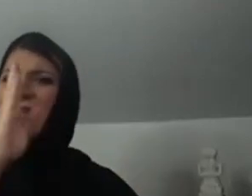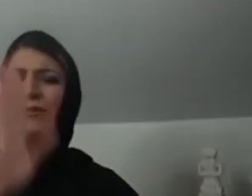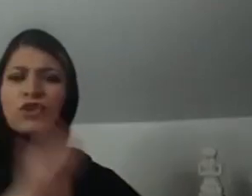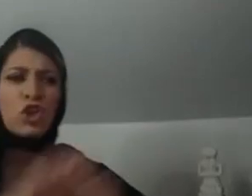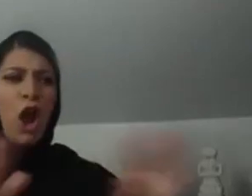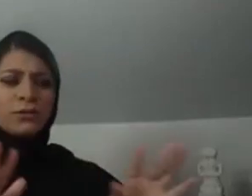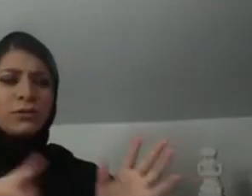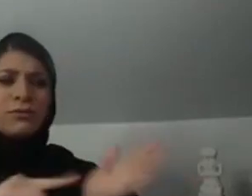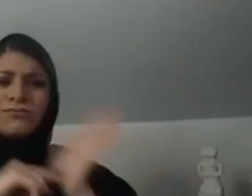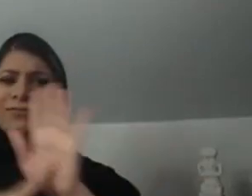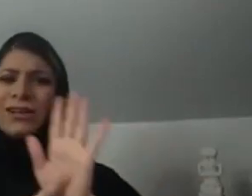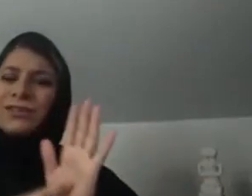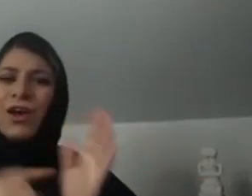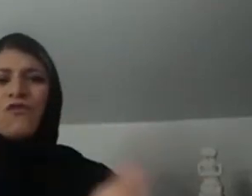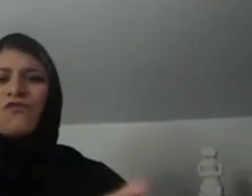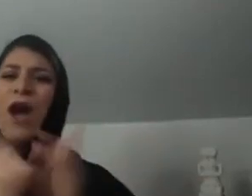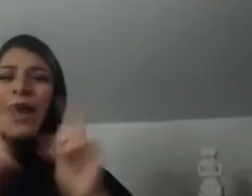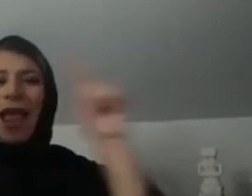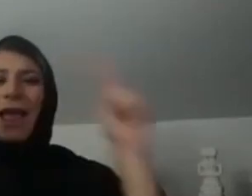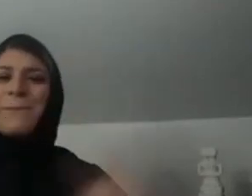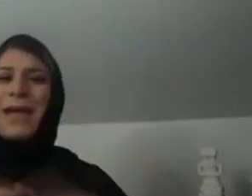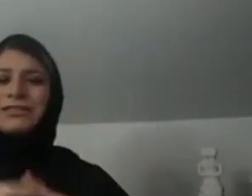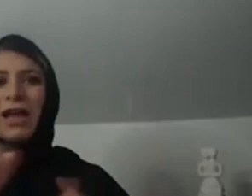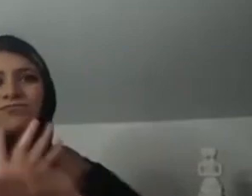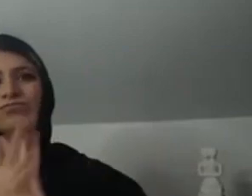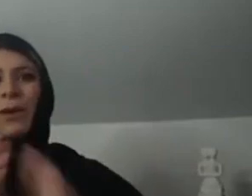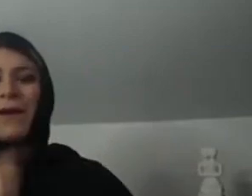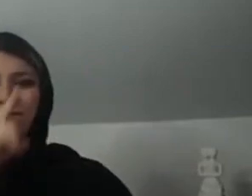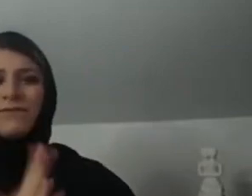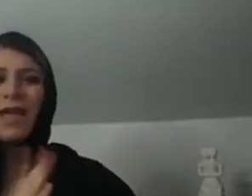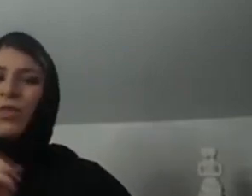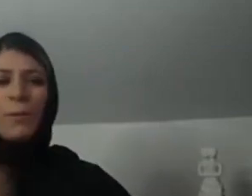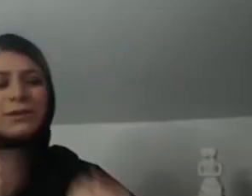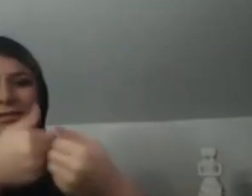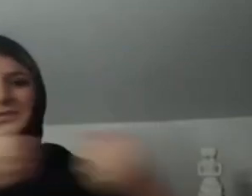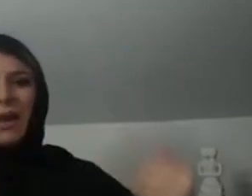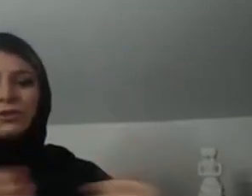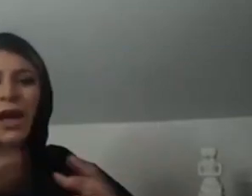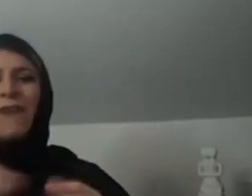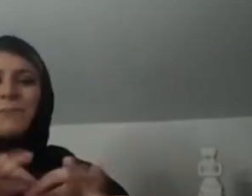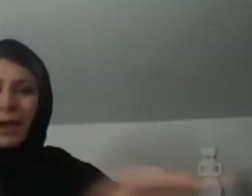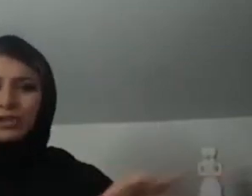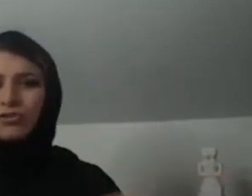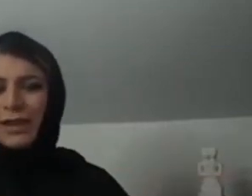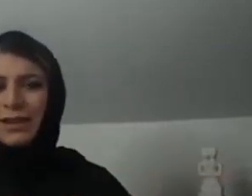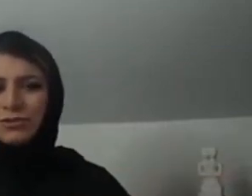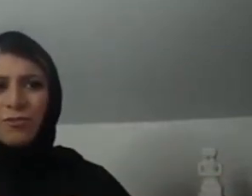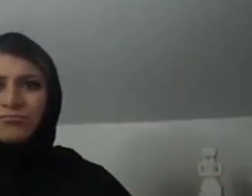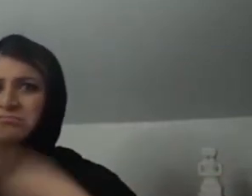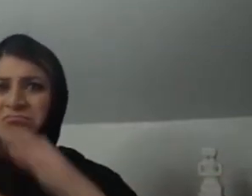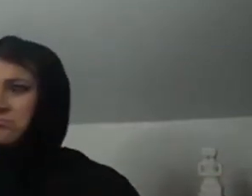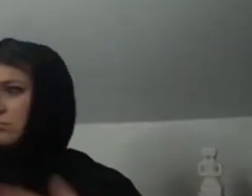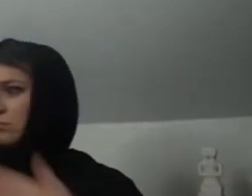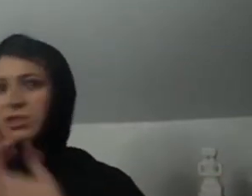making, I suppose it does come through sometimes. Uh, you know, I want to portray the, the, the correct image.